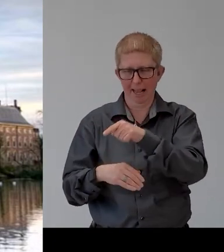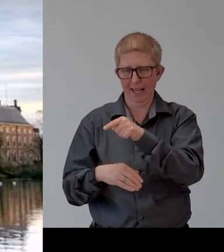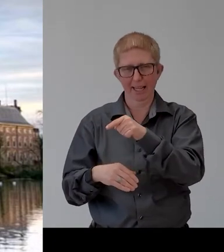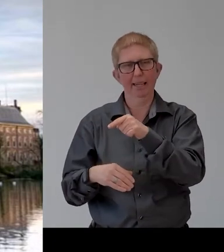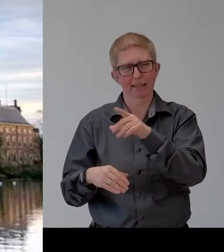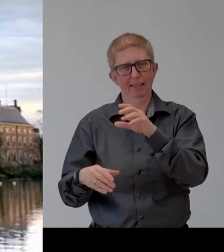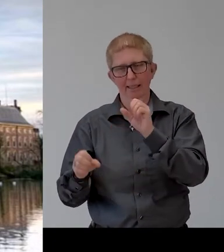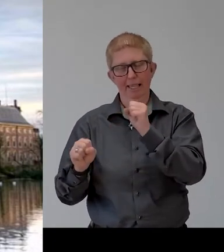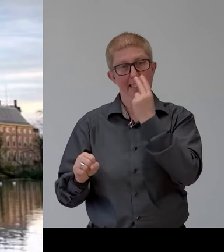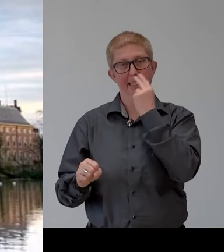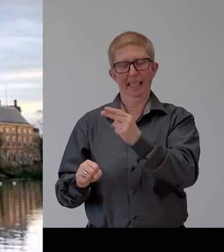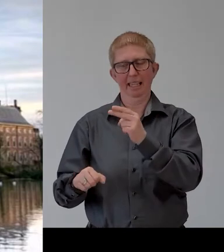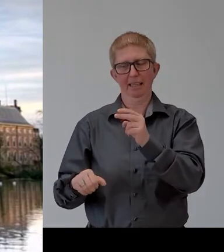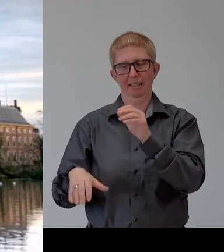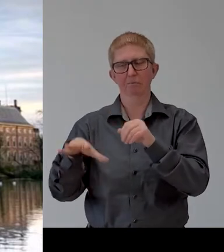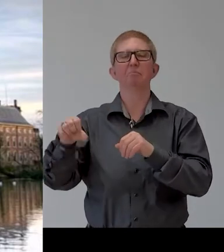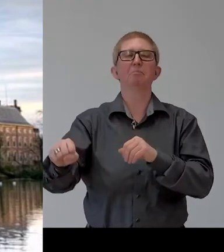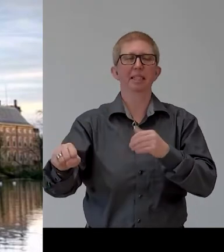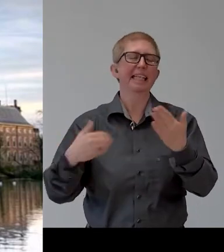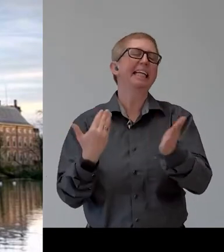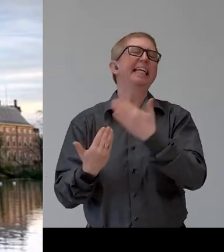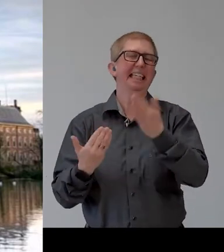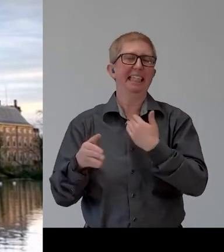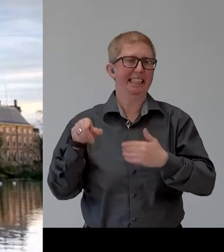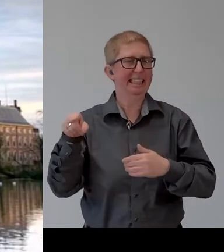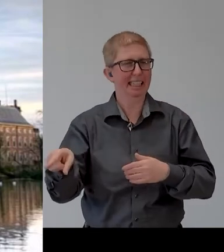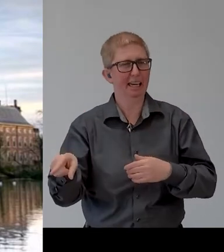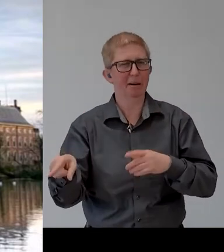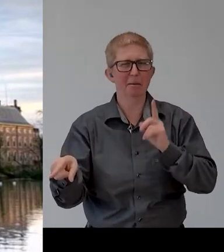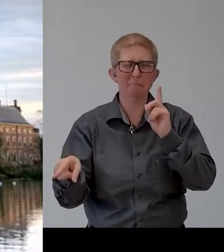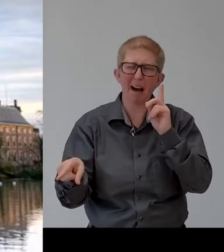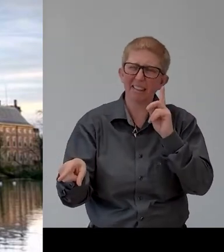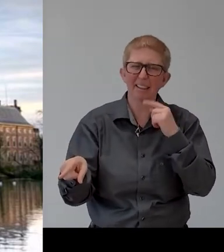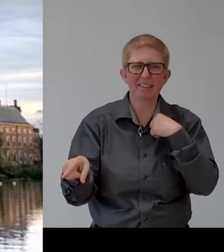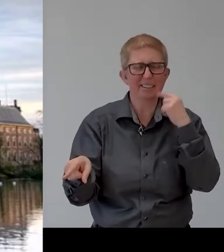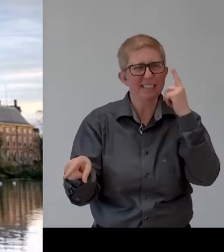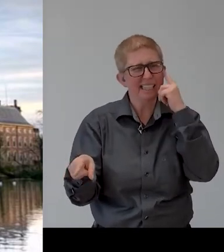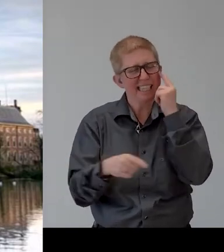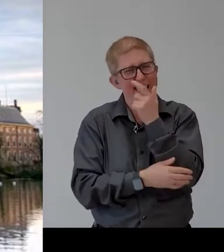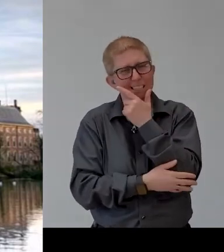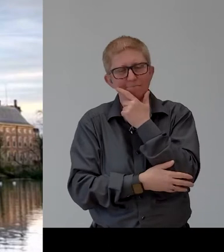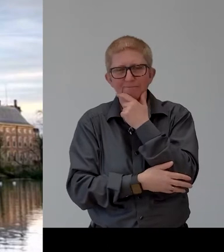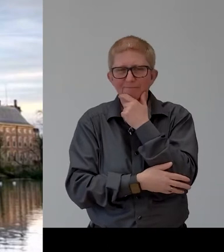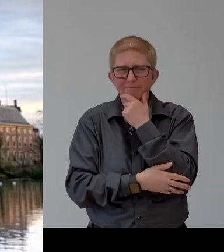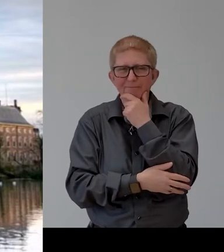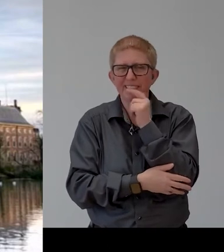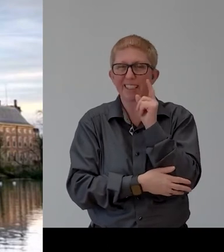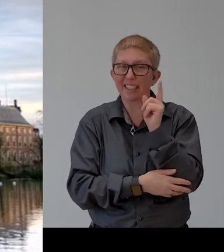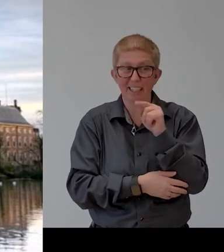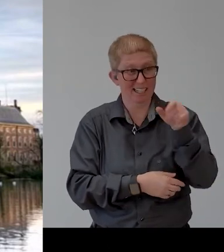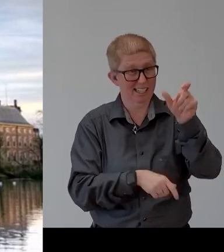uh first uh but then i would also consider uh not seeing a disability